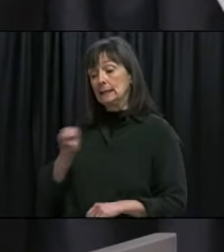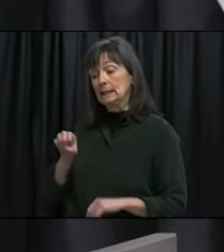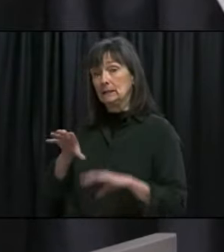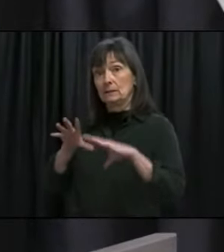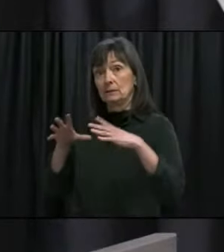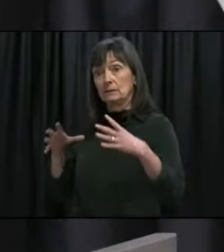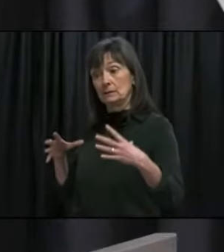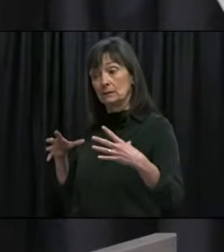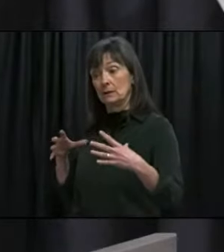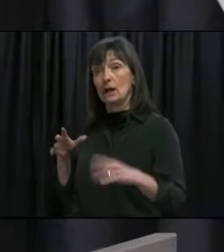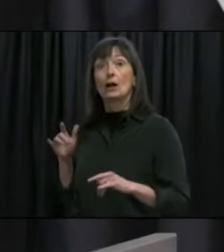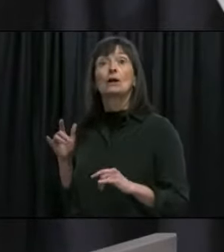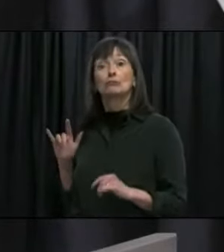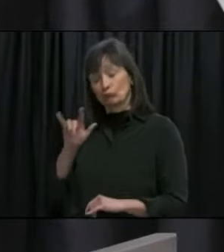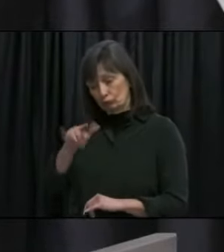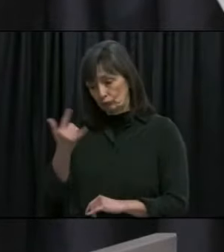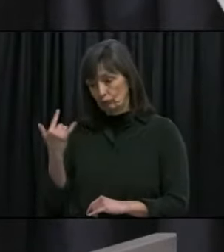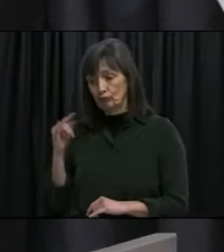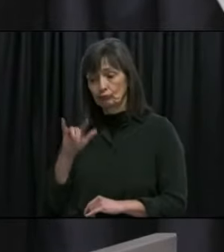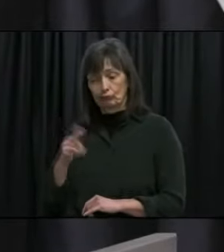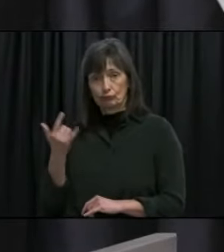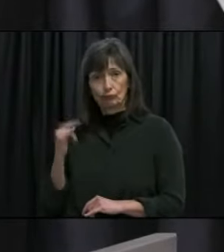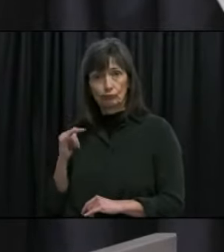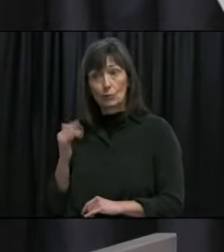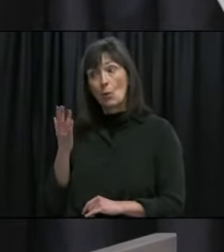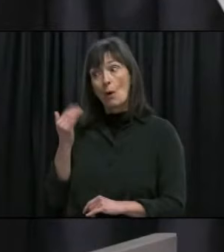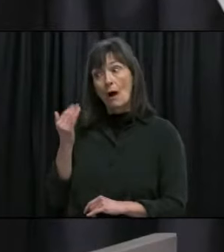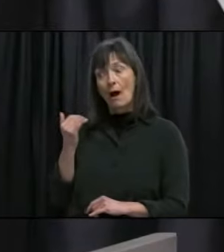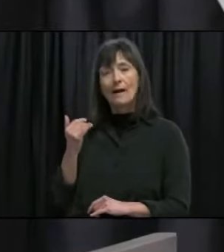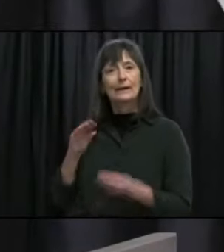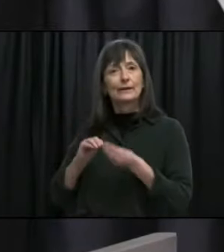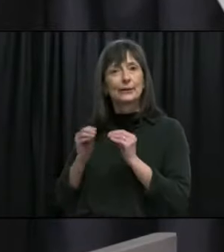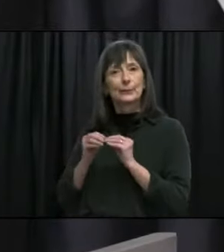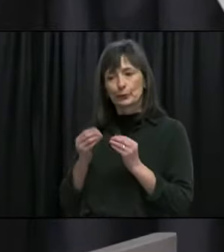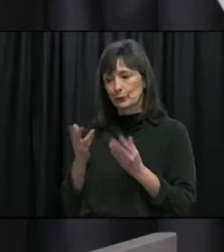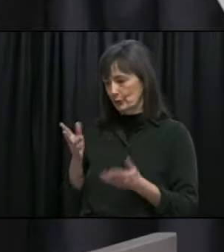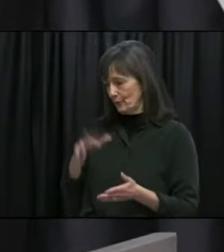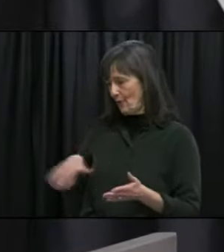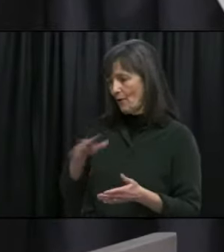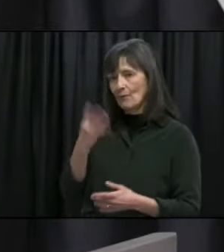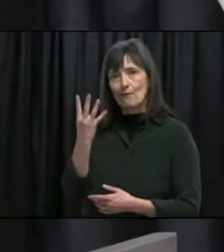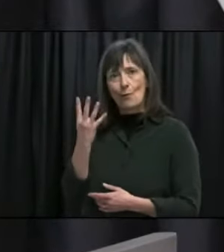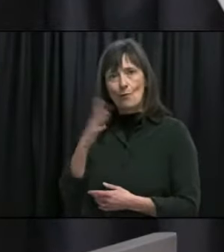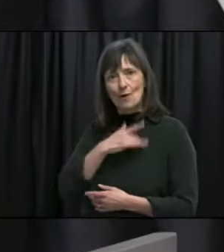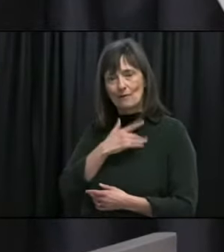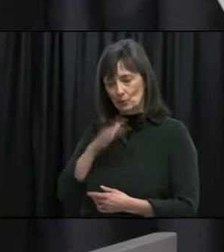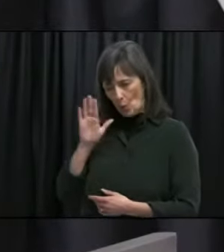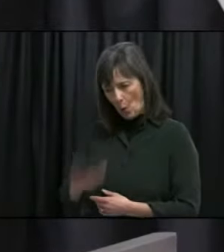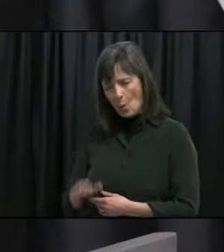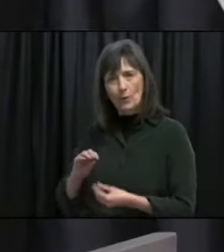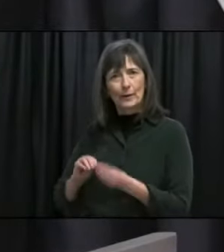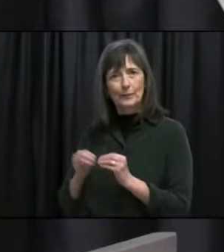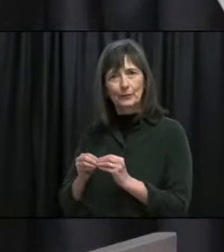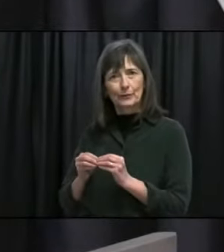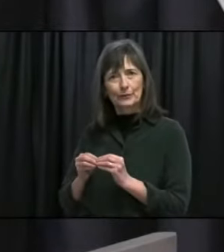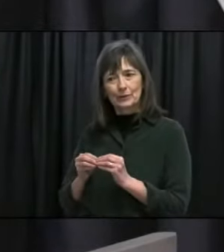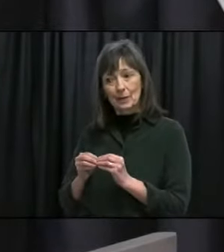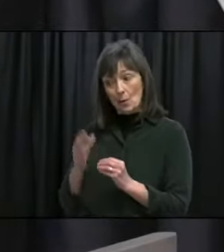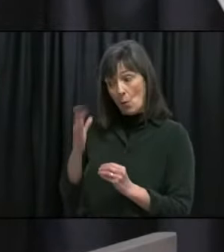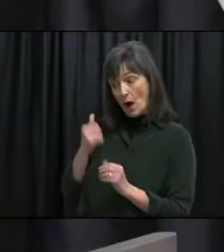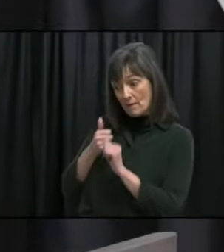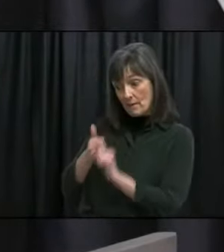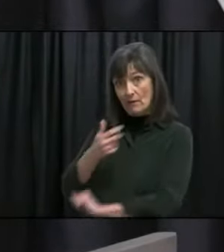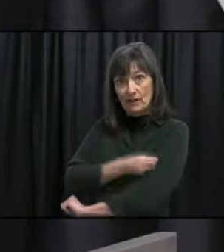largely because of the epidemiology that exists in the Atlantic provinces not because of vaccination